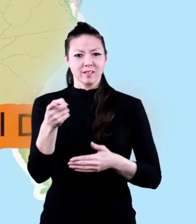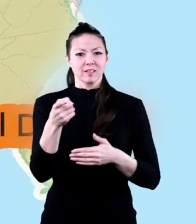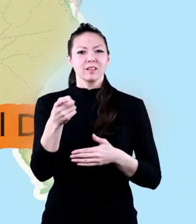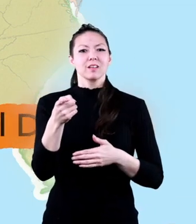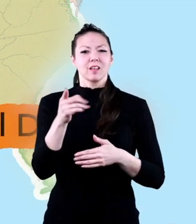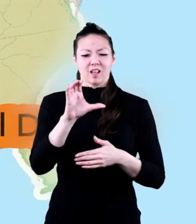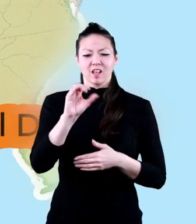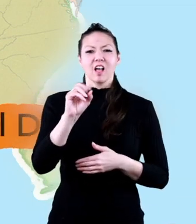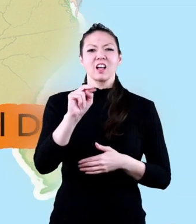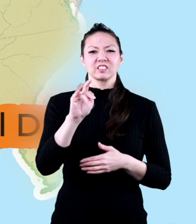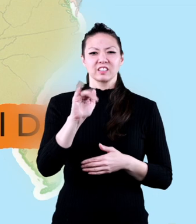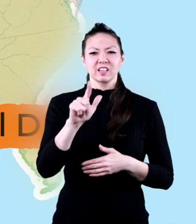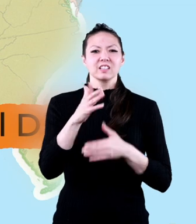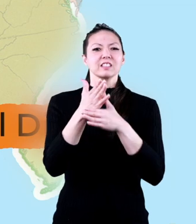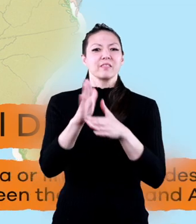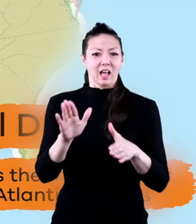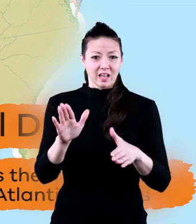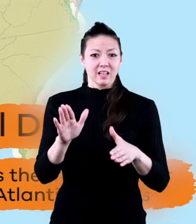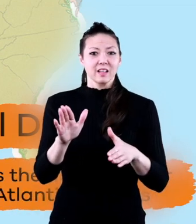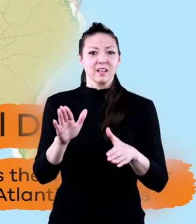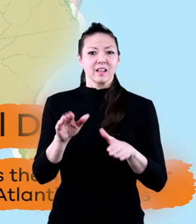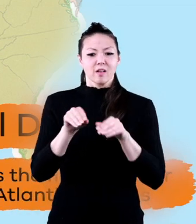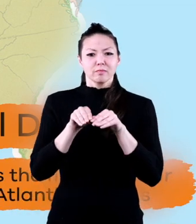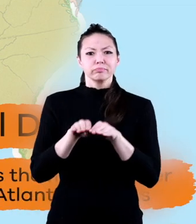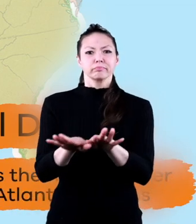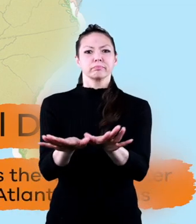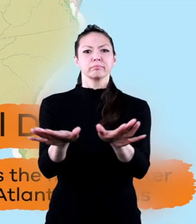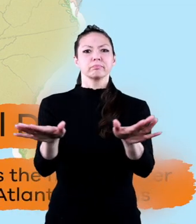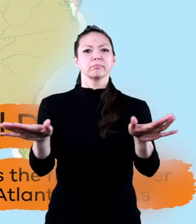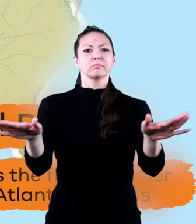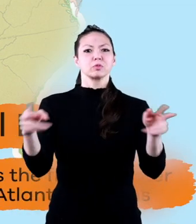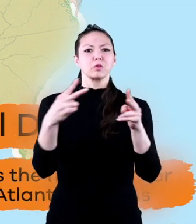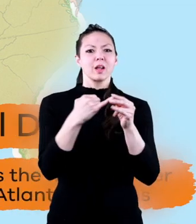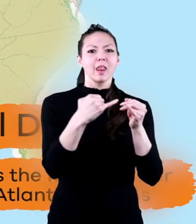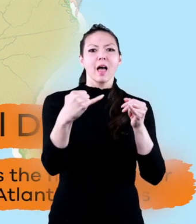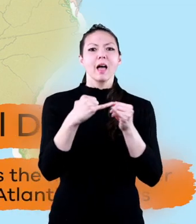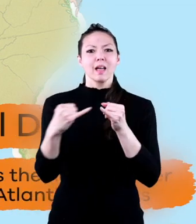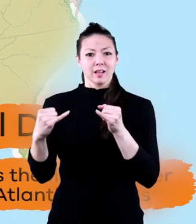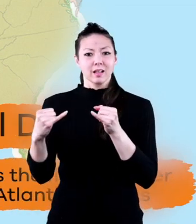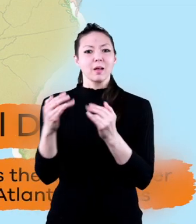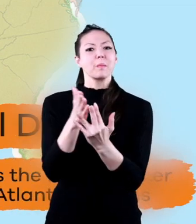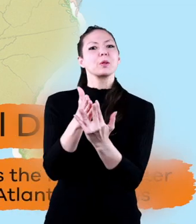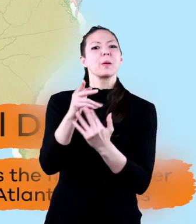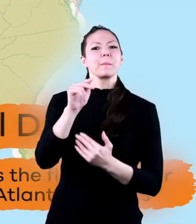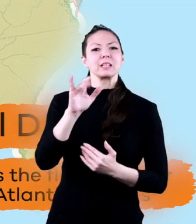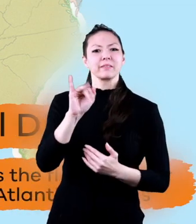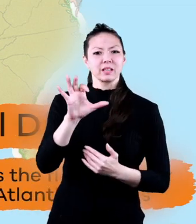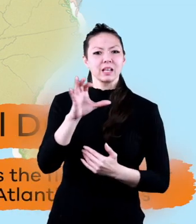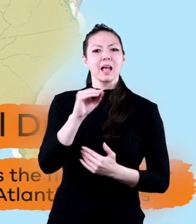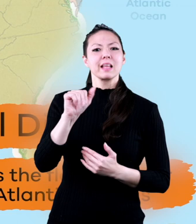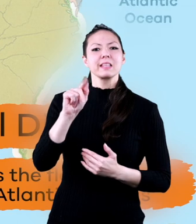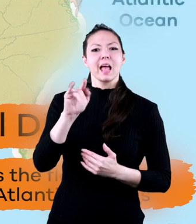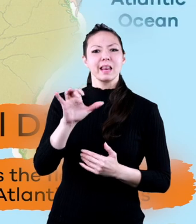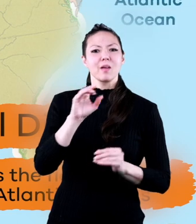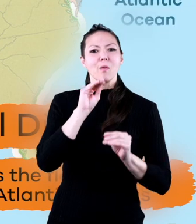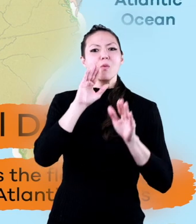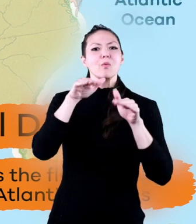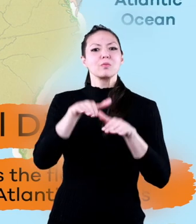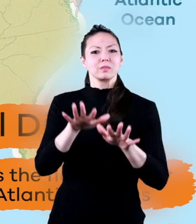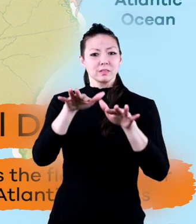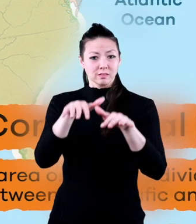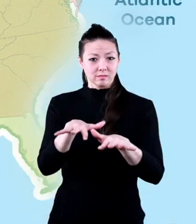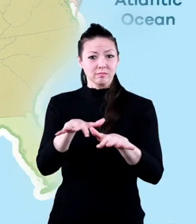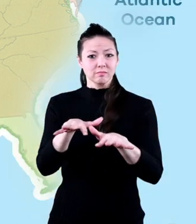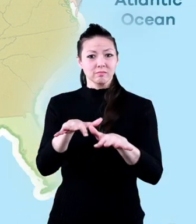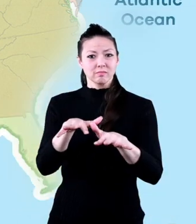Continental Divide, which is the area or line that divides the flow of water between the Pacific and Atlantic